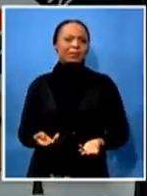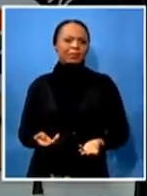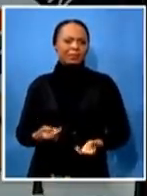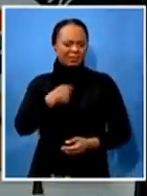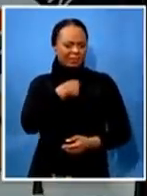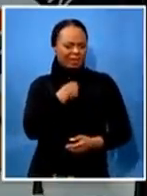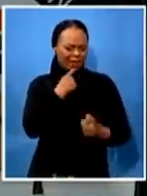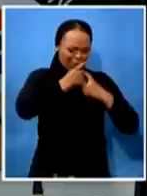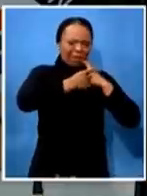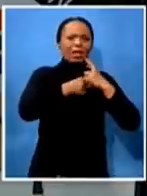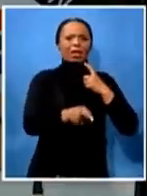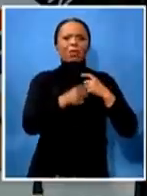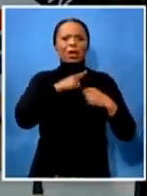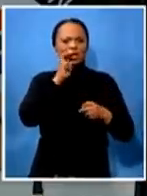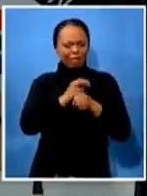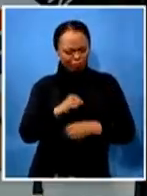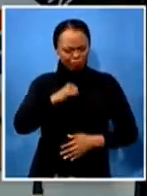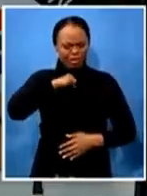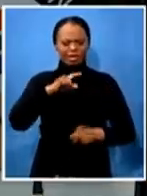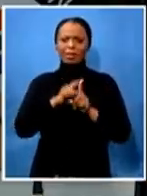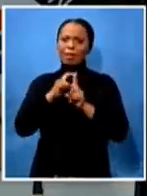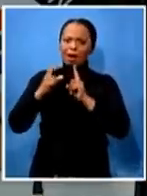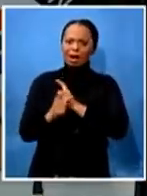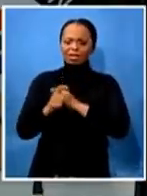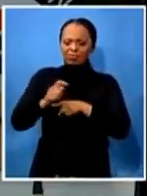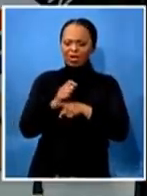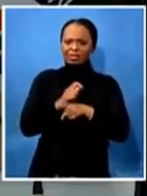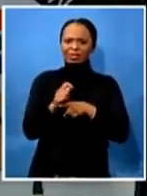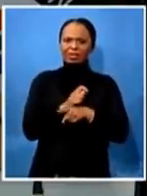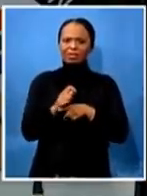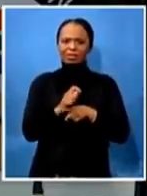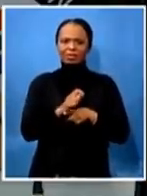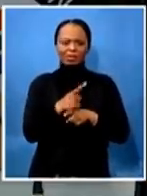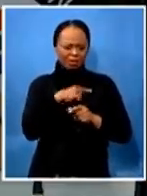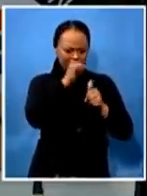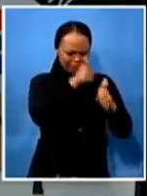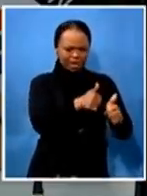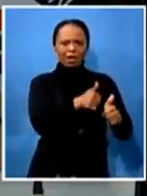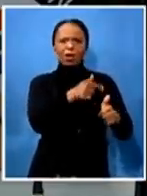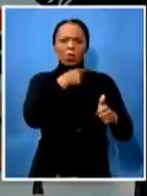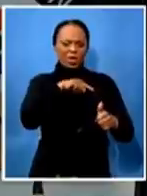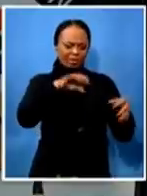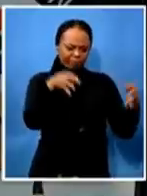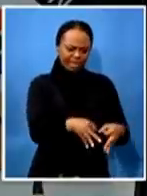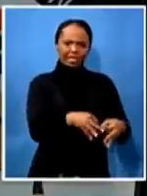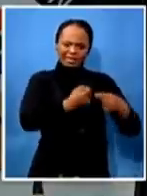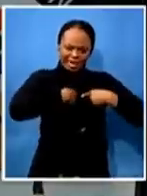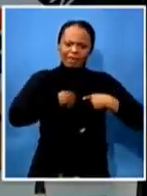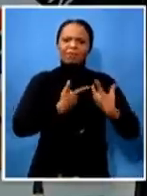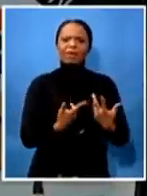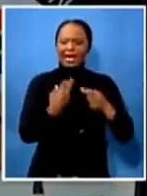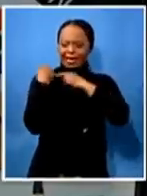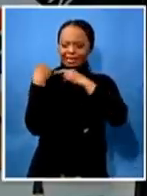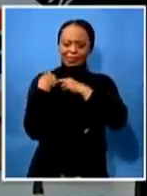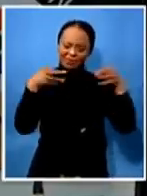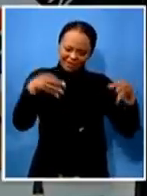and one of those is that we bury our own we take responsibility of what are the burial costs we take full